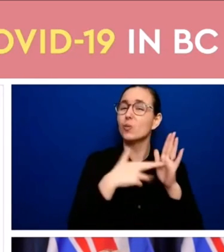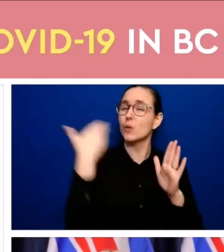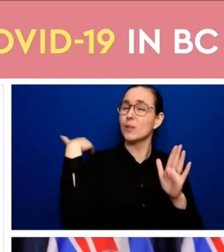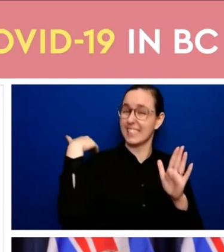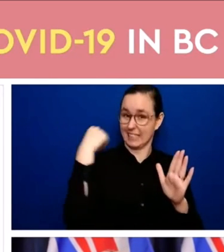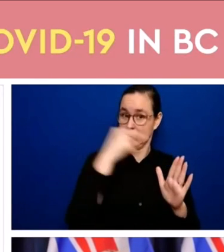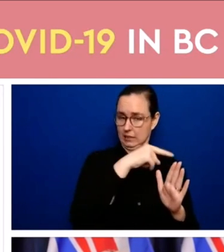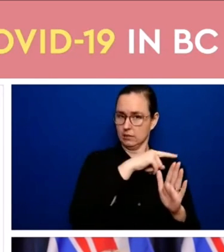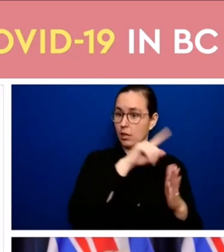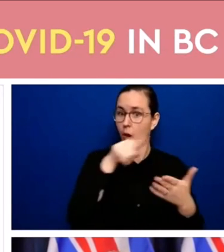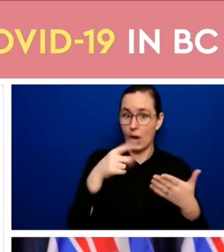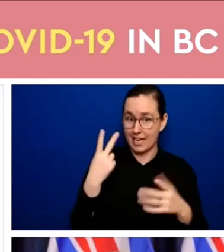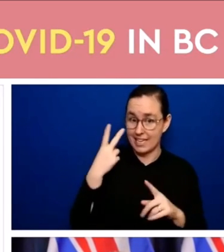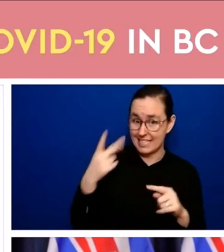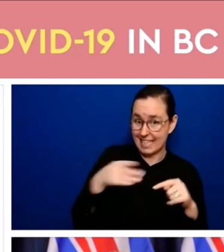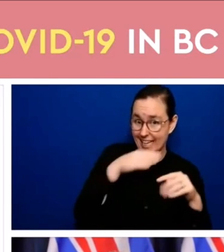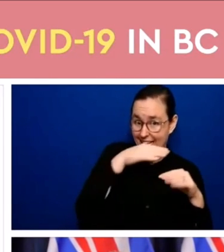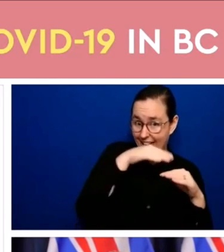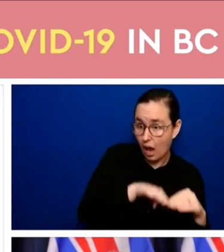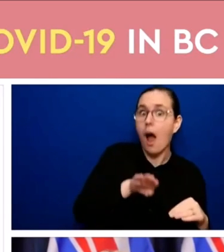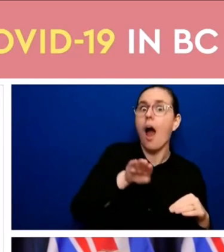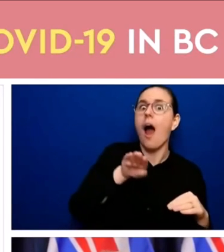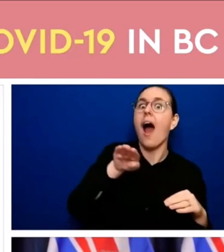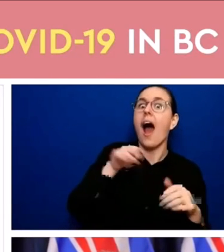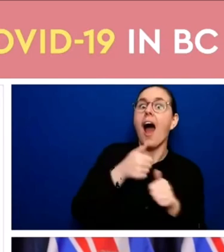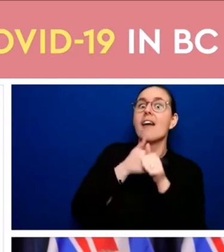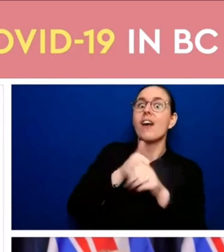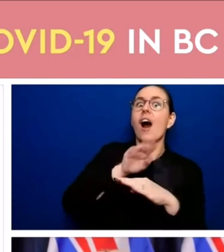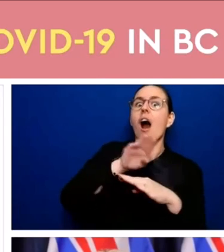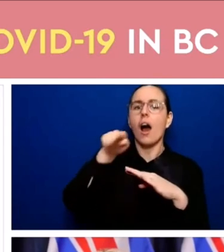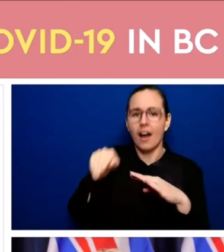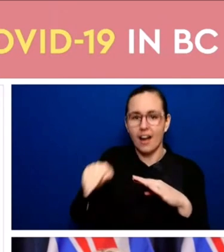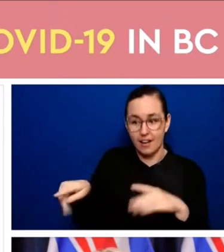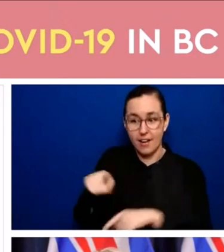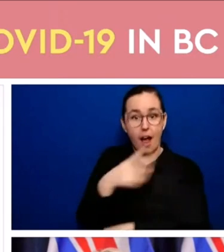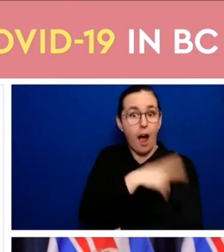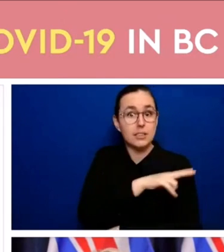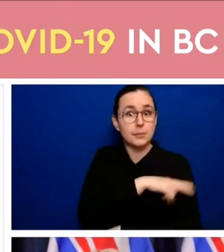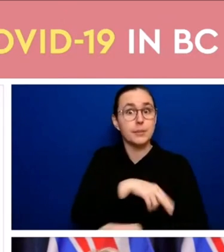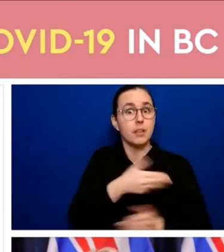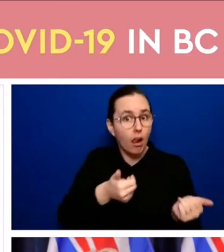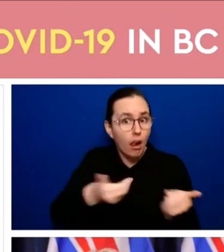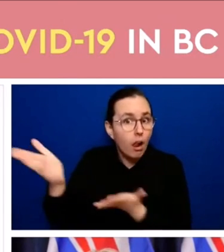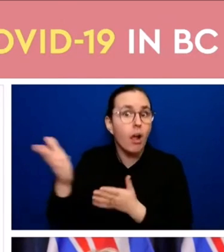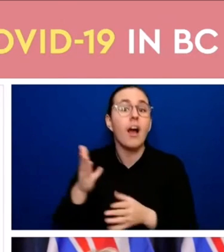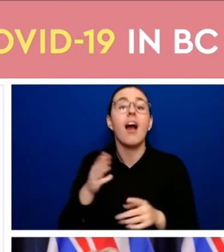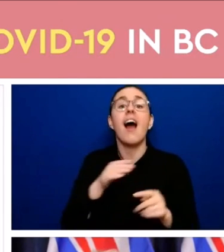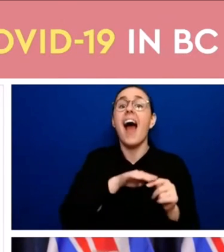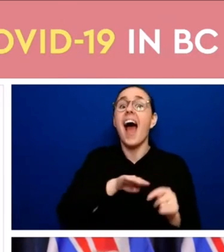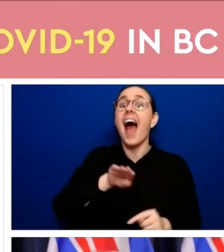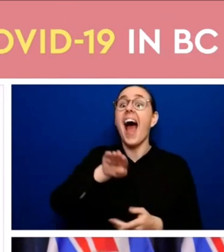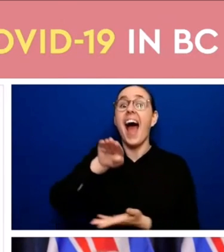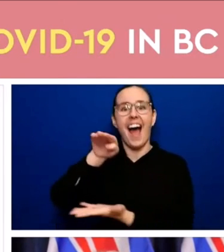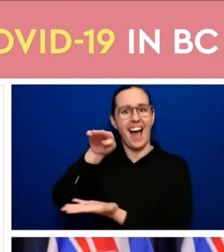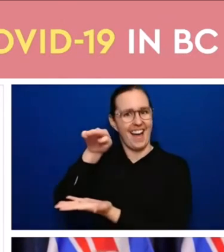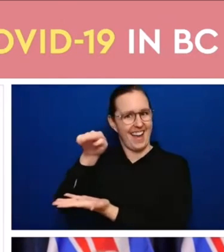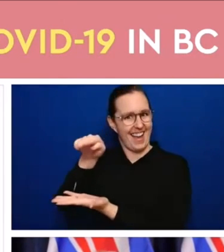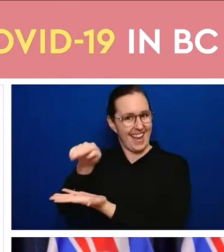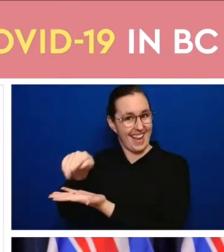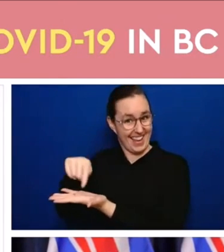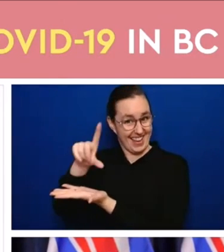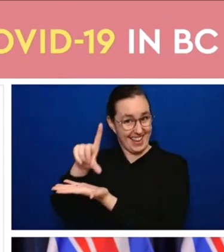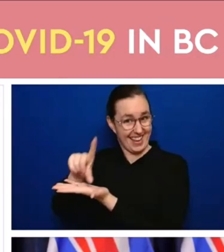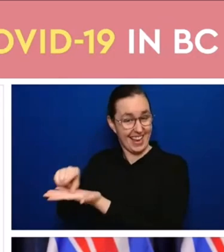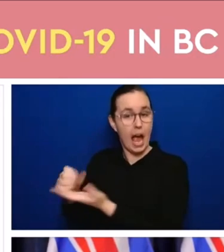followed that trajectory for hospitalizations and we're now starting to see the decrease in census so people in hospital